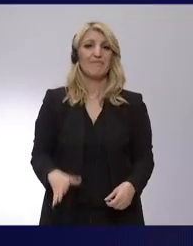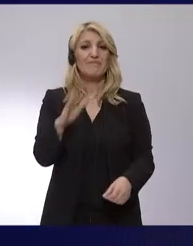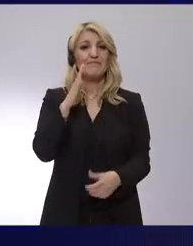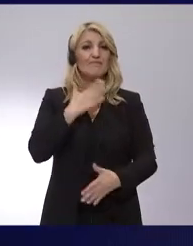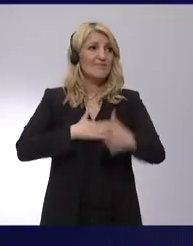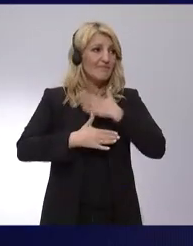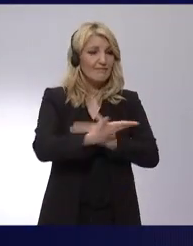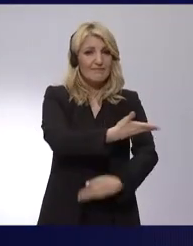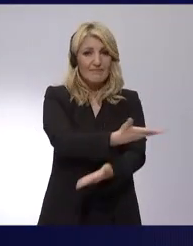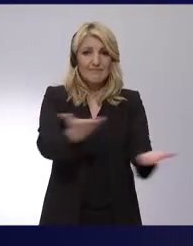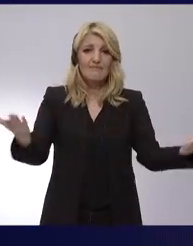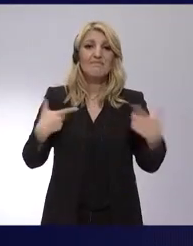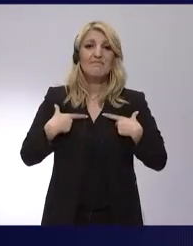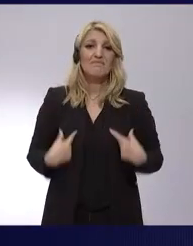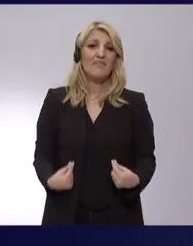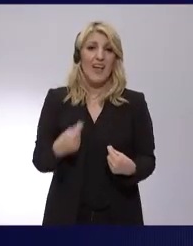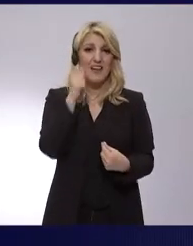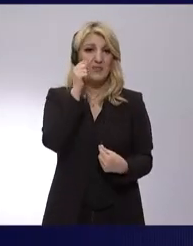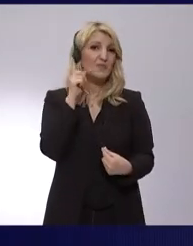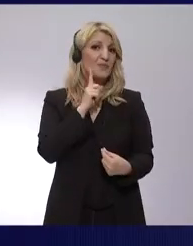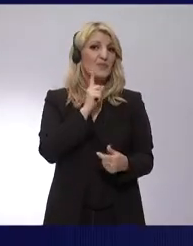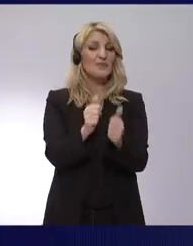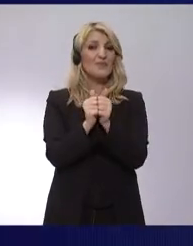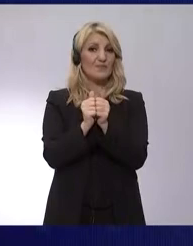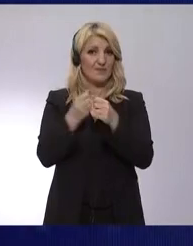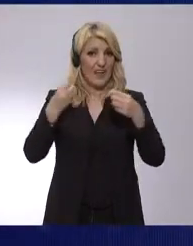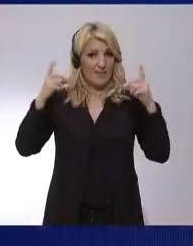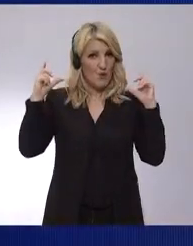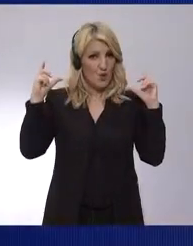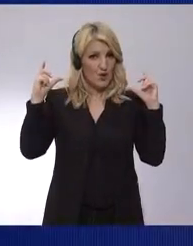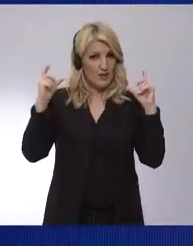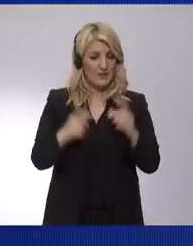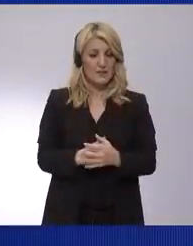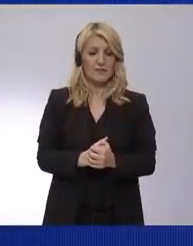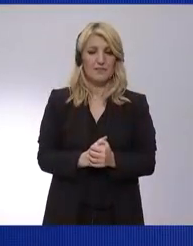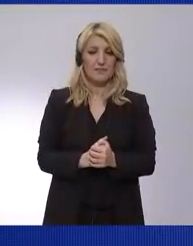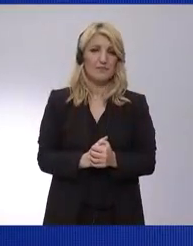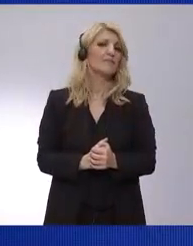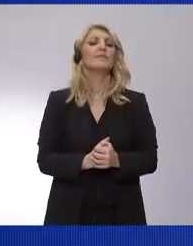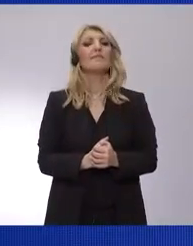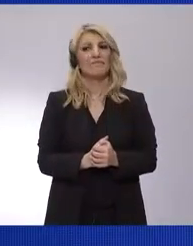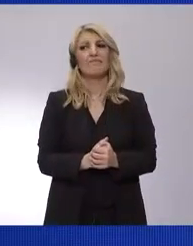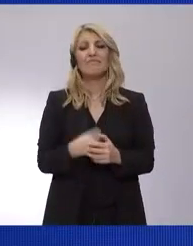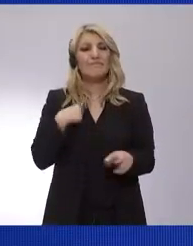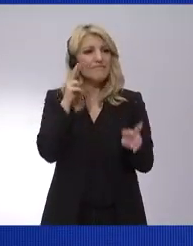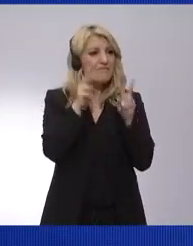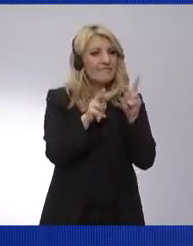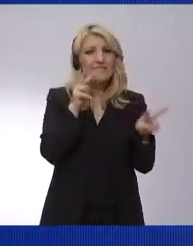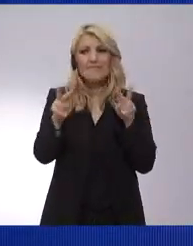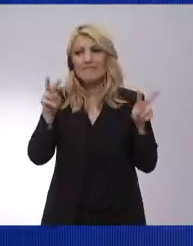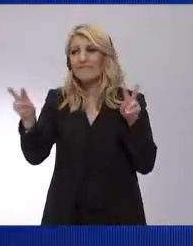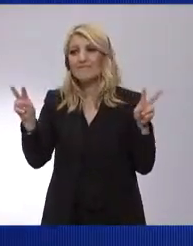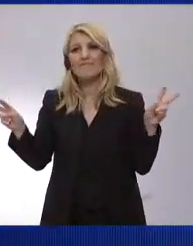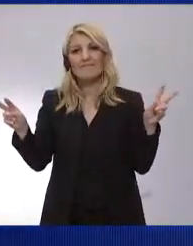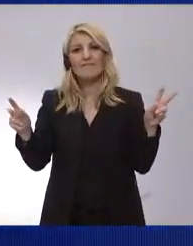months are now in front of us. Let's not be shy. Let's speak with optimism. Let's stand up